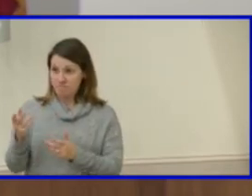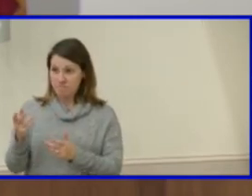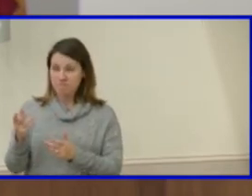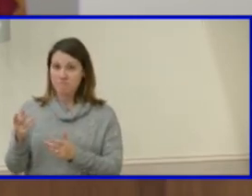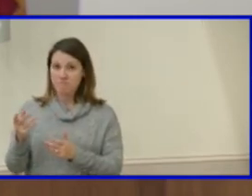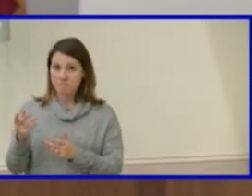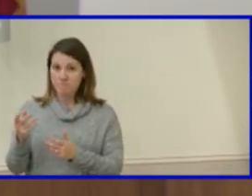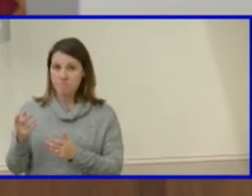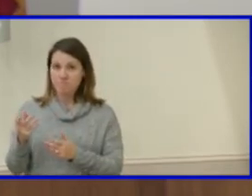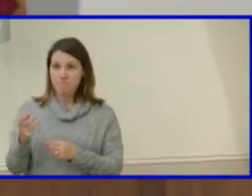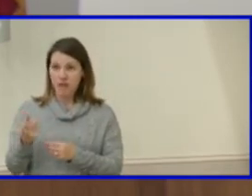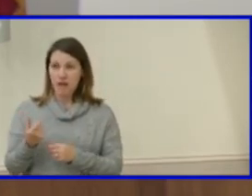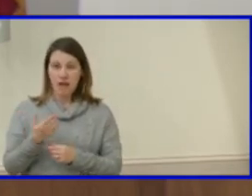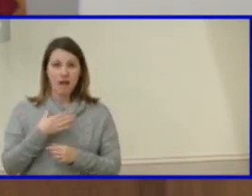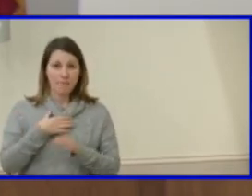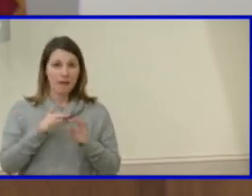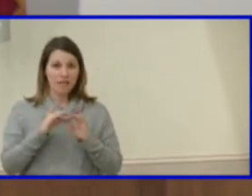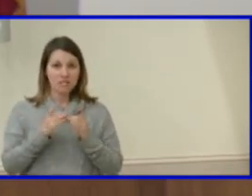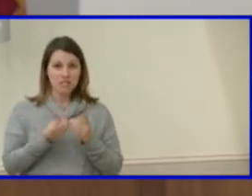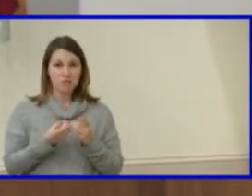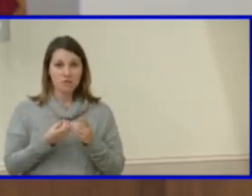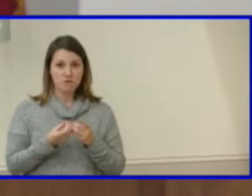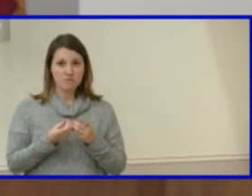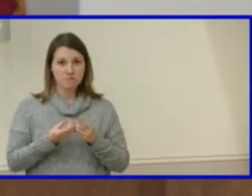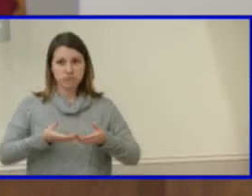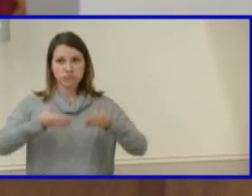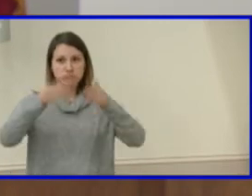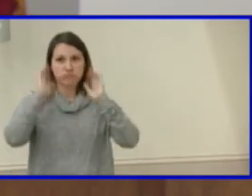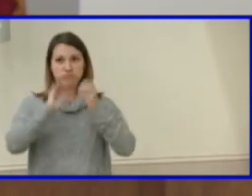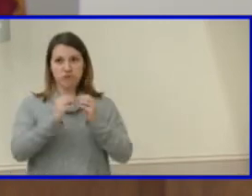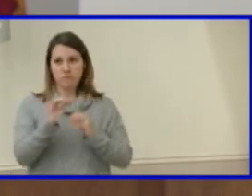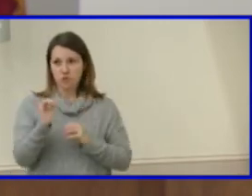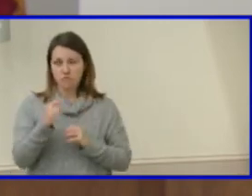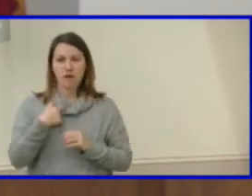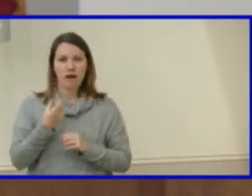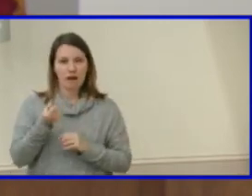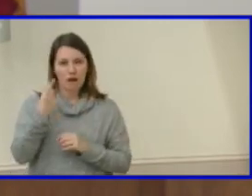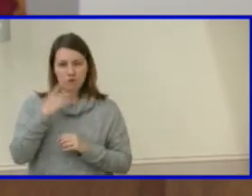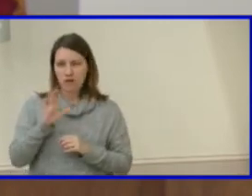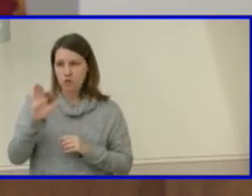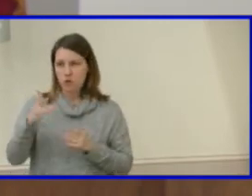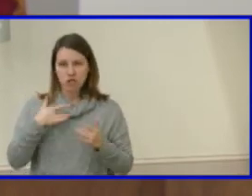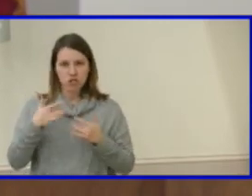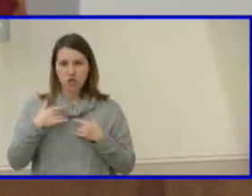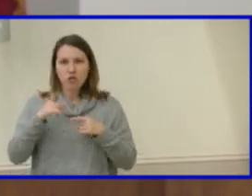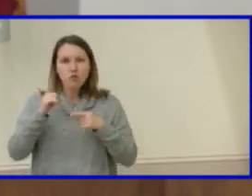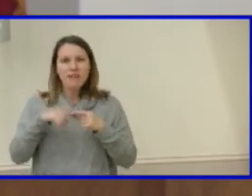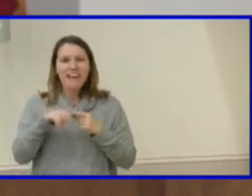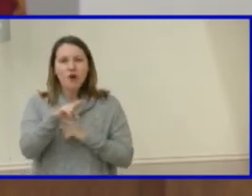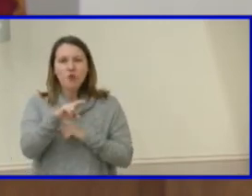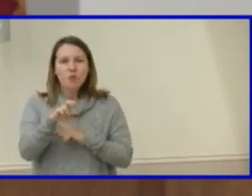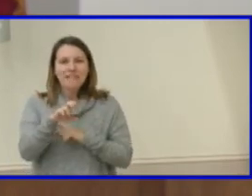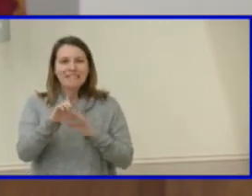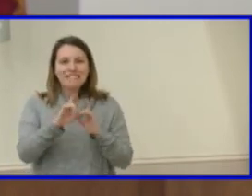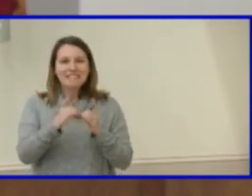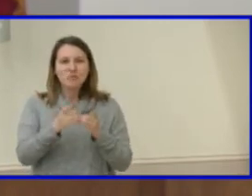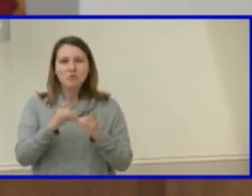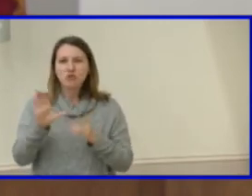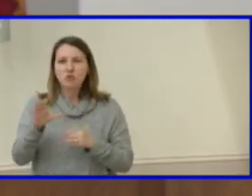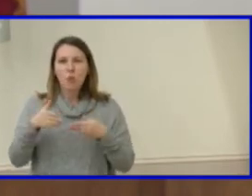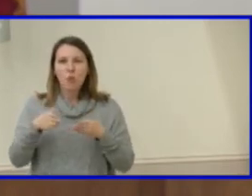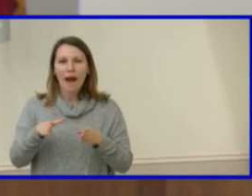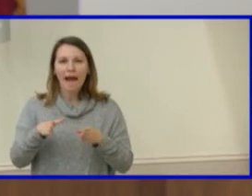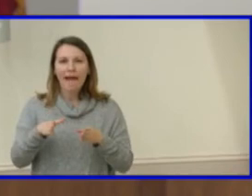been overcrowded i understand your concerns because um you cannot redistrict your way out of um this situation